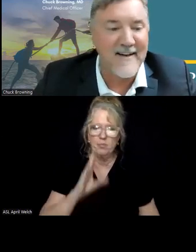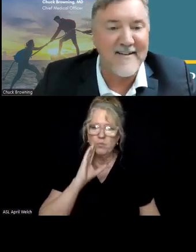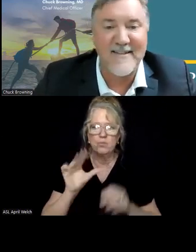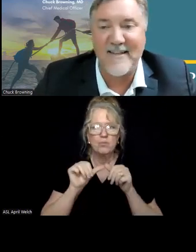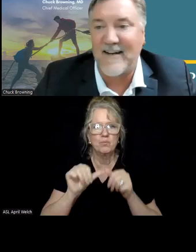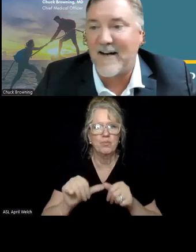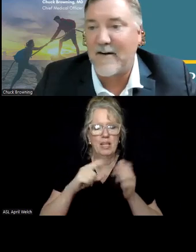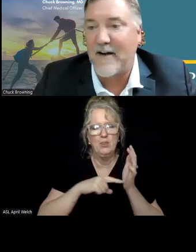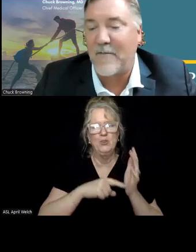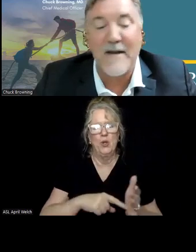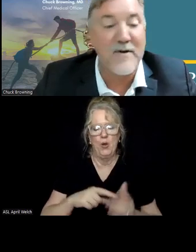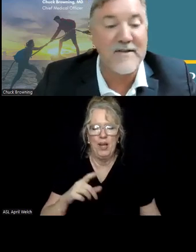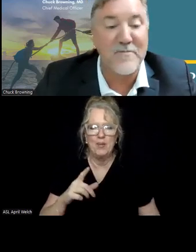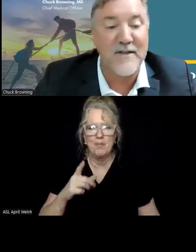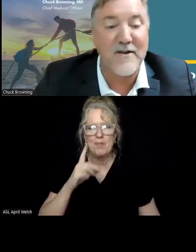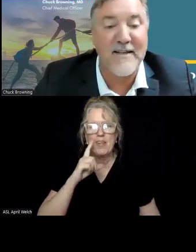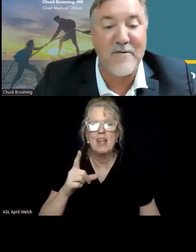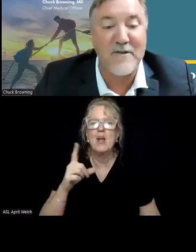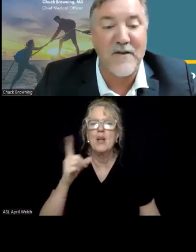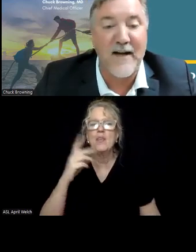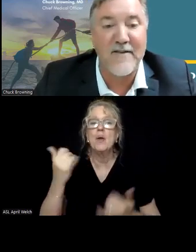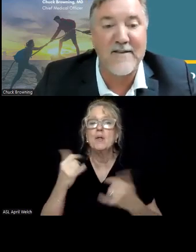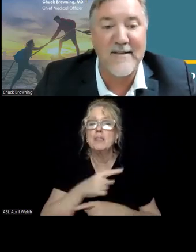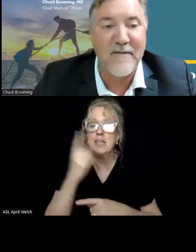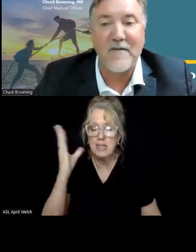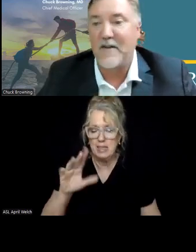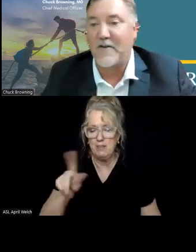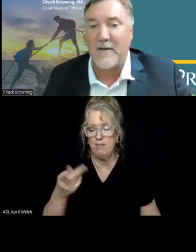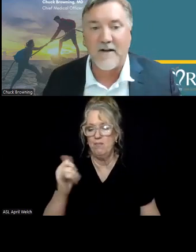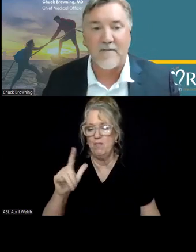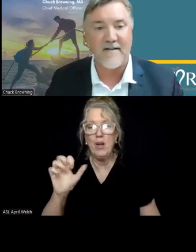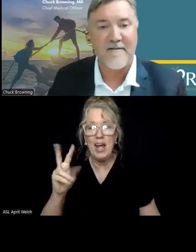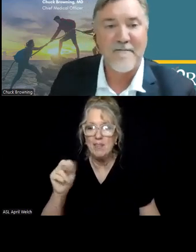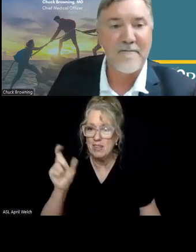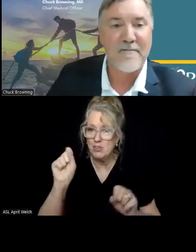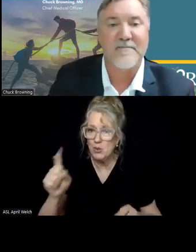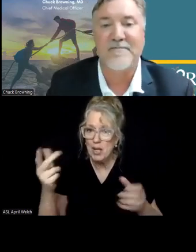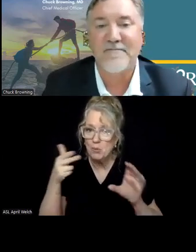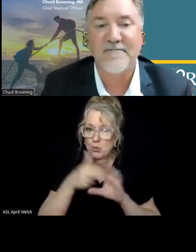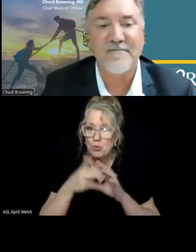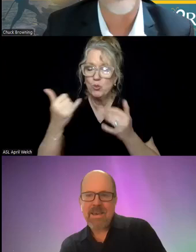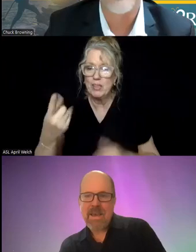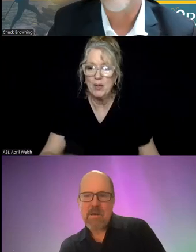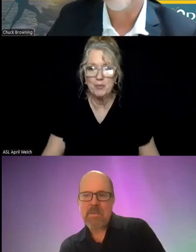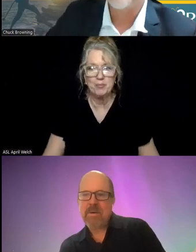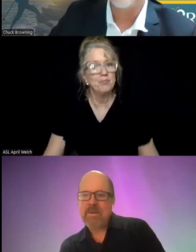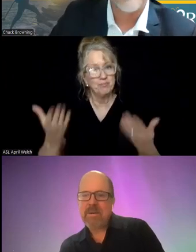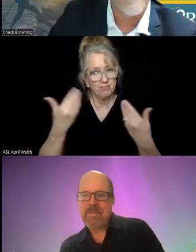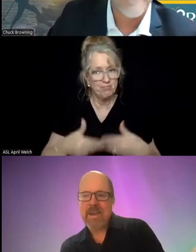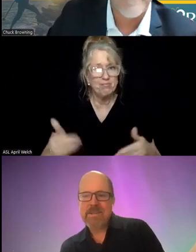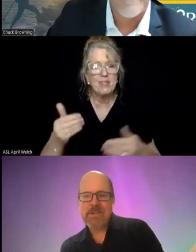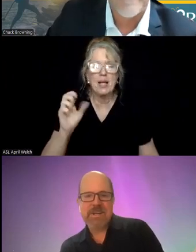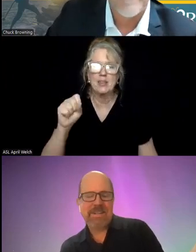introduce our main presenter today, which is Phil Evans. Phil, are you able to come on? Phil am.